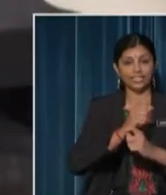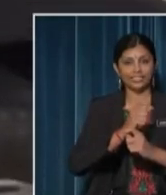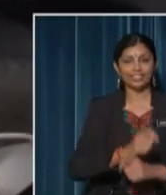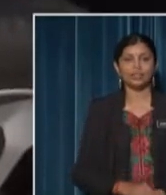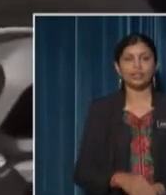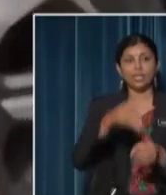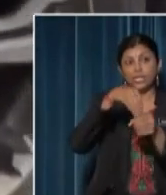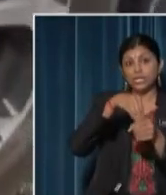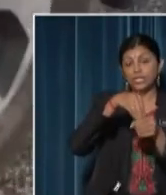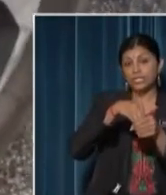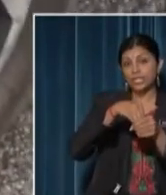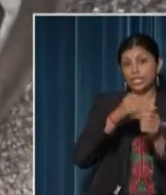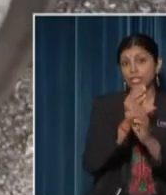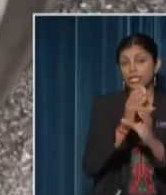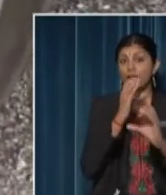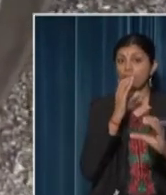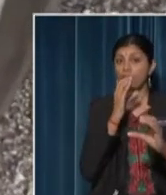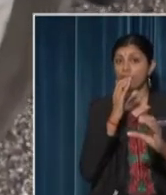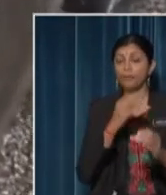at the inside of the car now